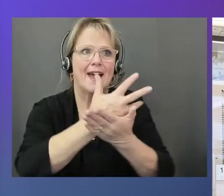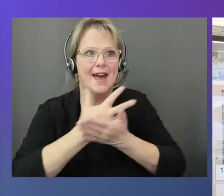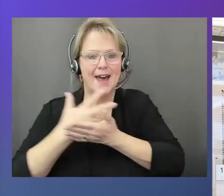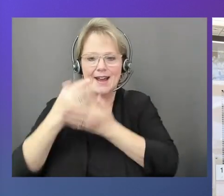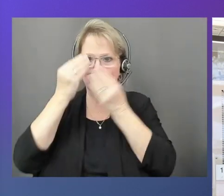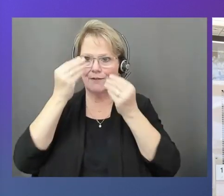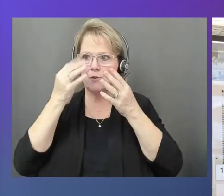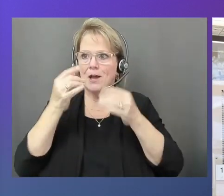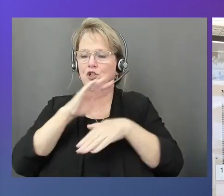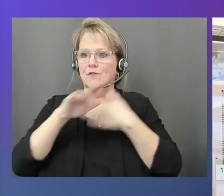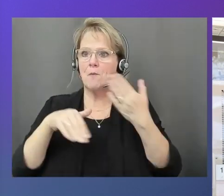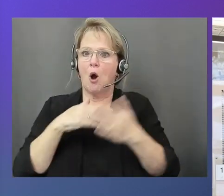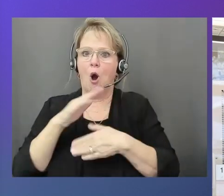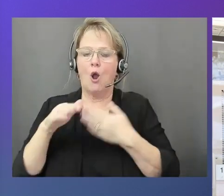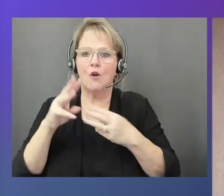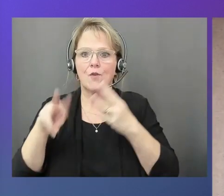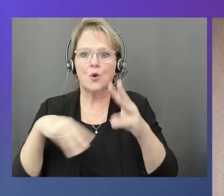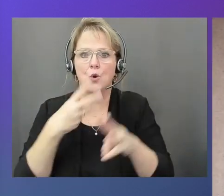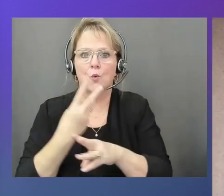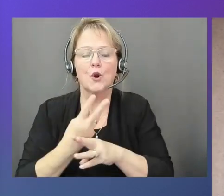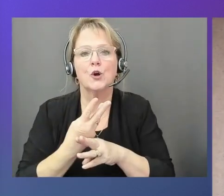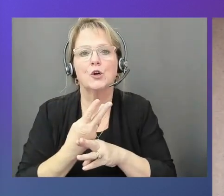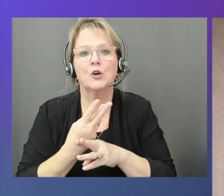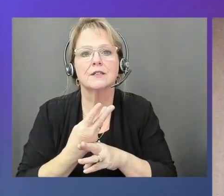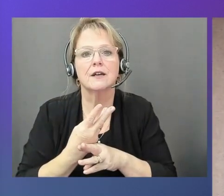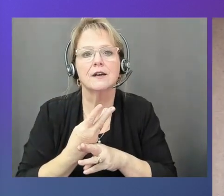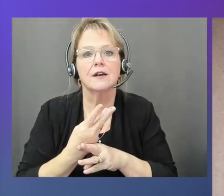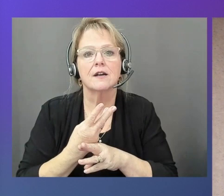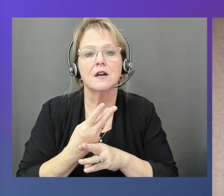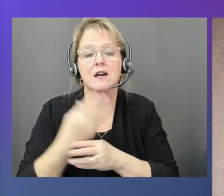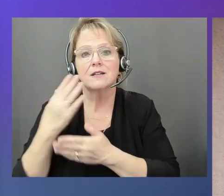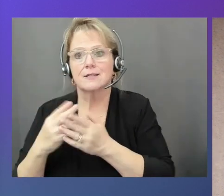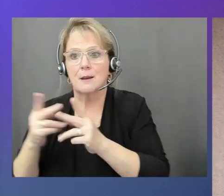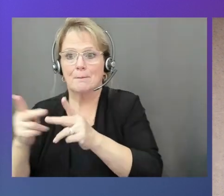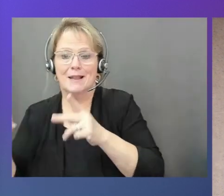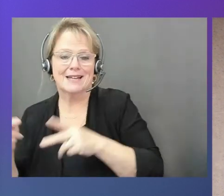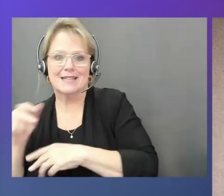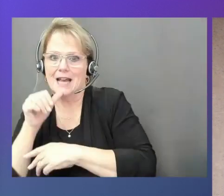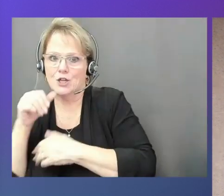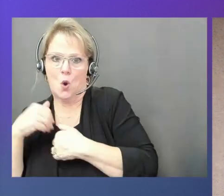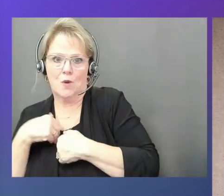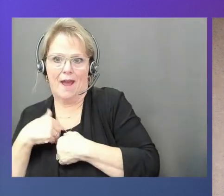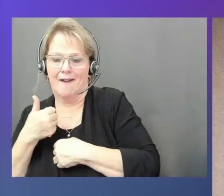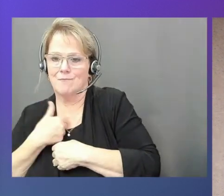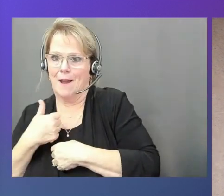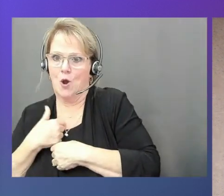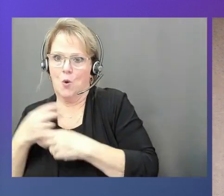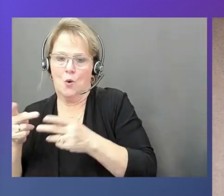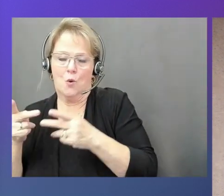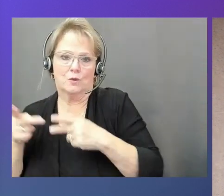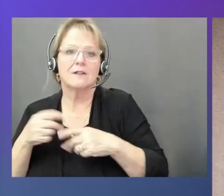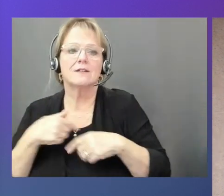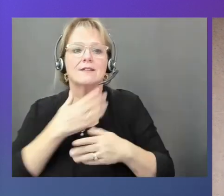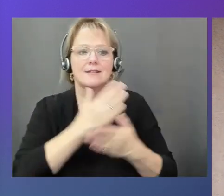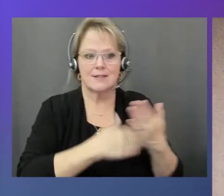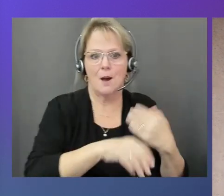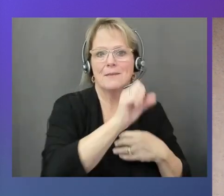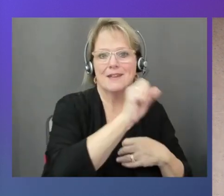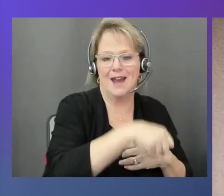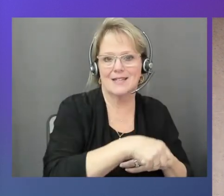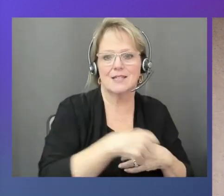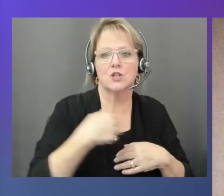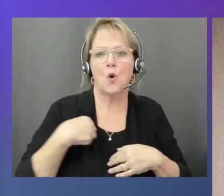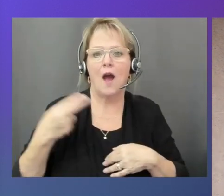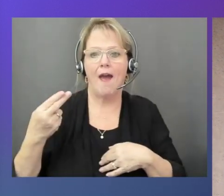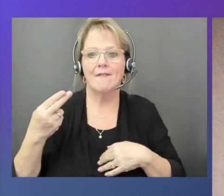some location where I have my own on-prem, but I have some places where I do not. So now I can have a hybrid model where I have some AWS